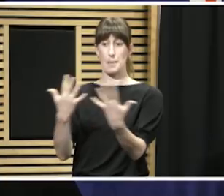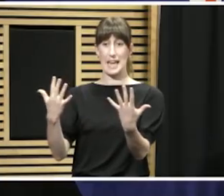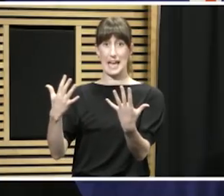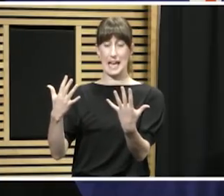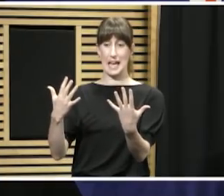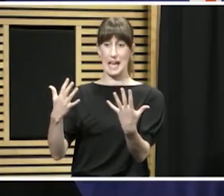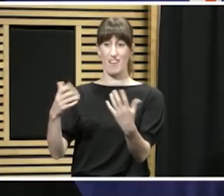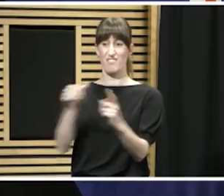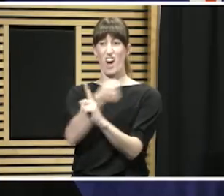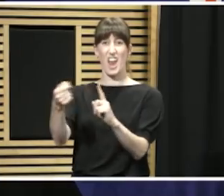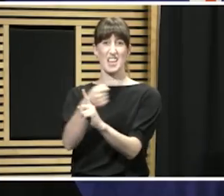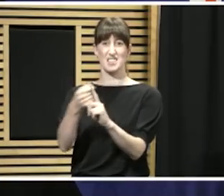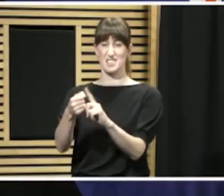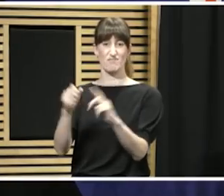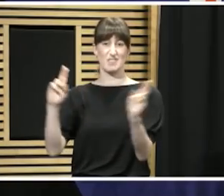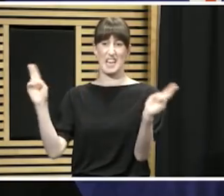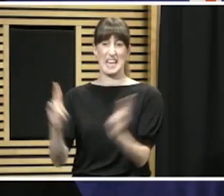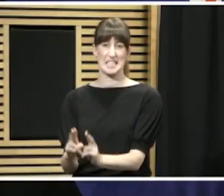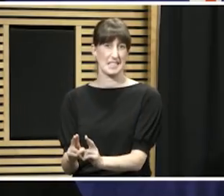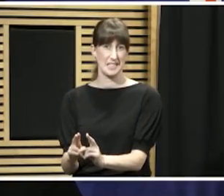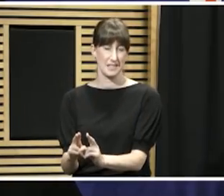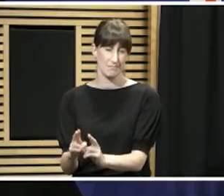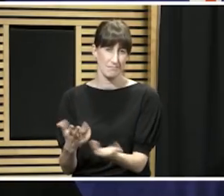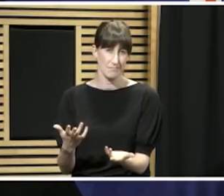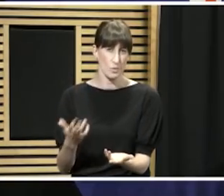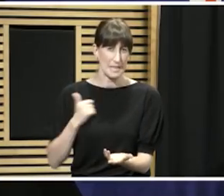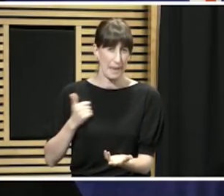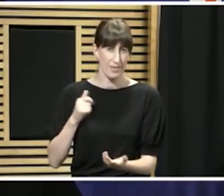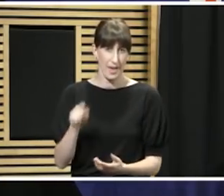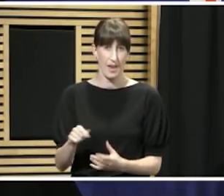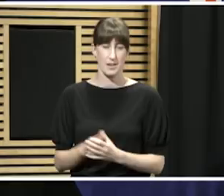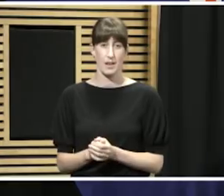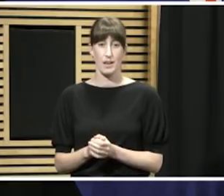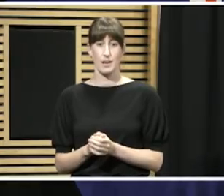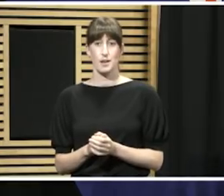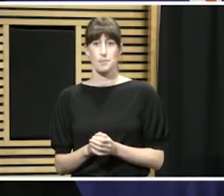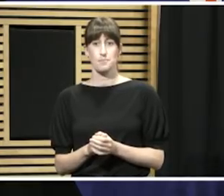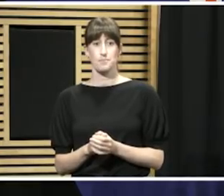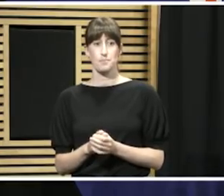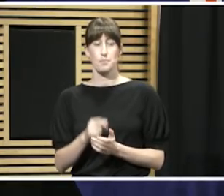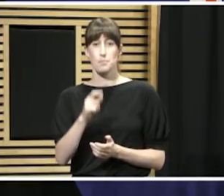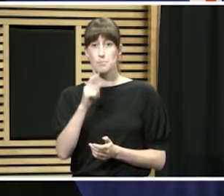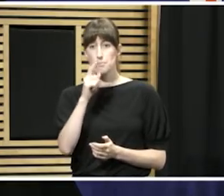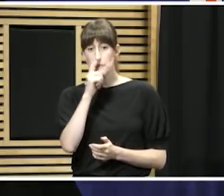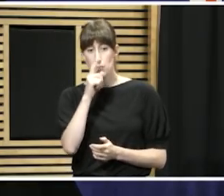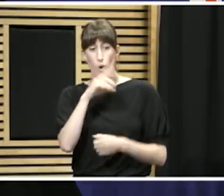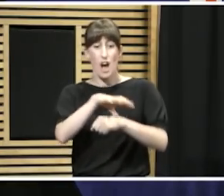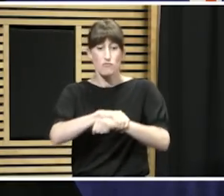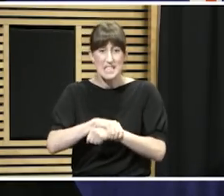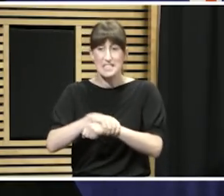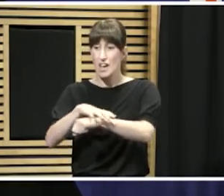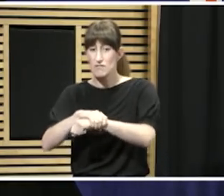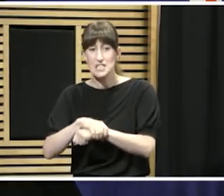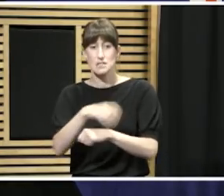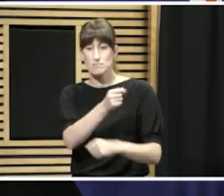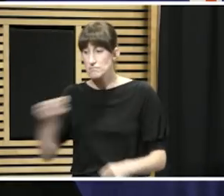violence, as you would expect. We've seen a significant decline in the number of people being arrested and placed